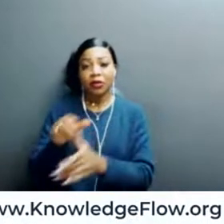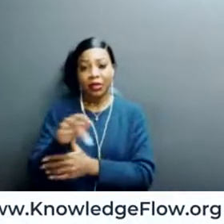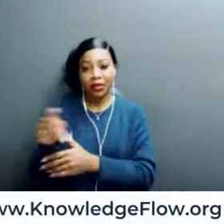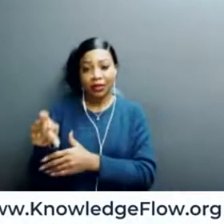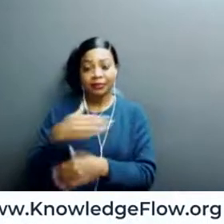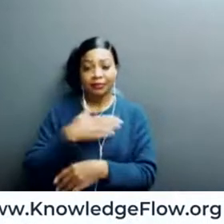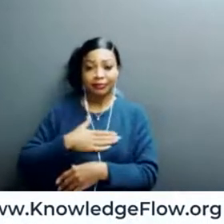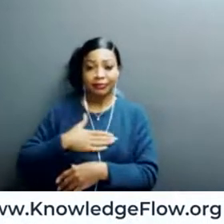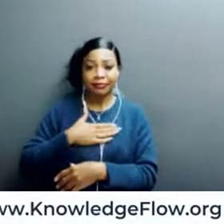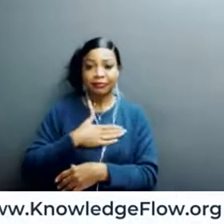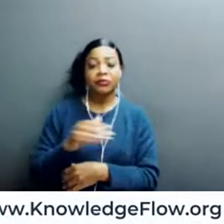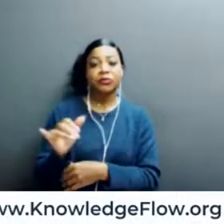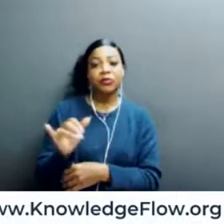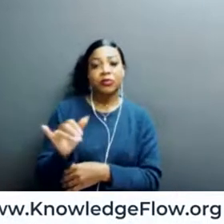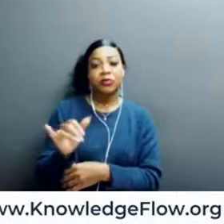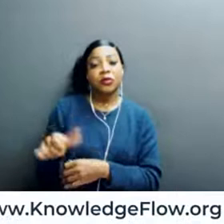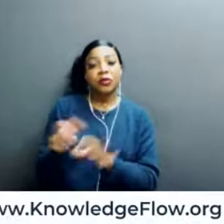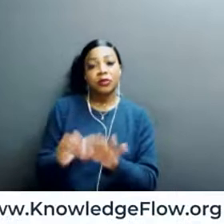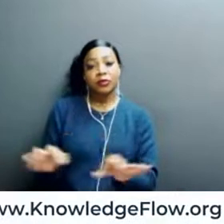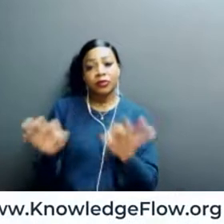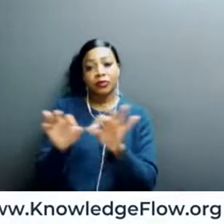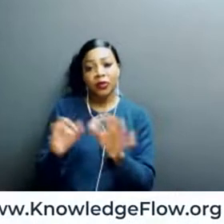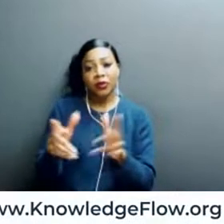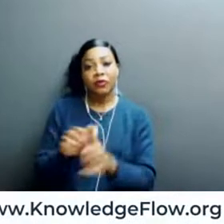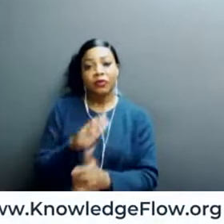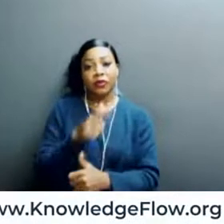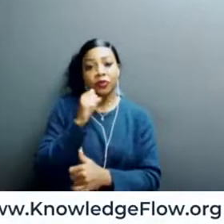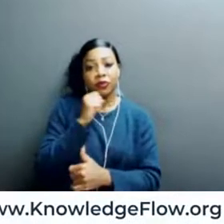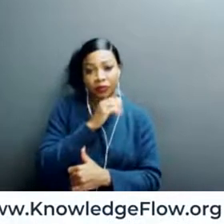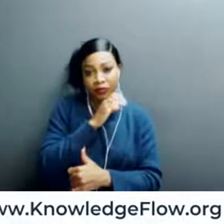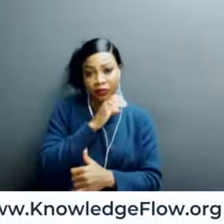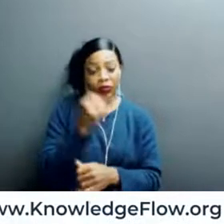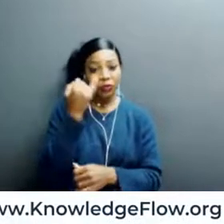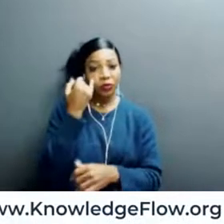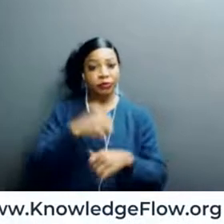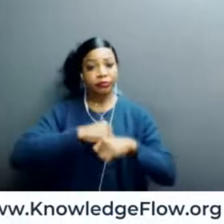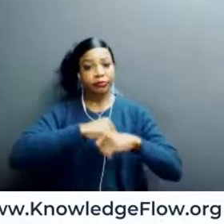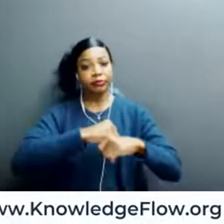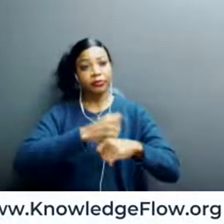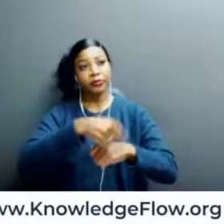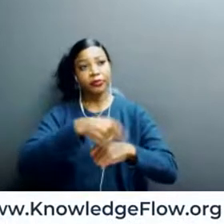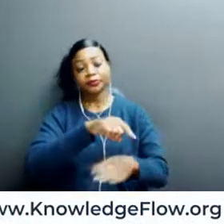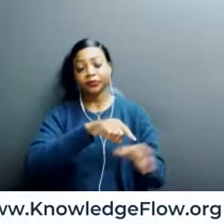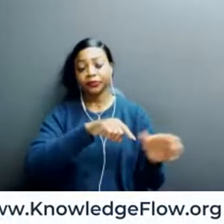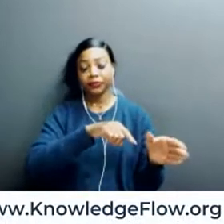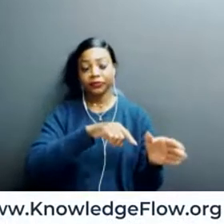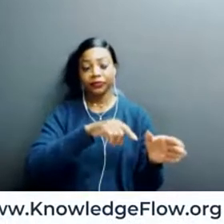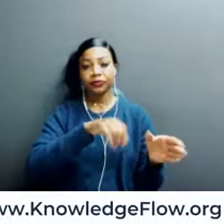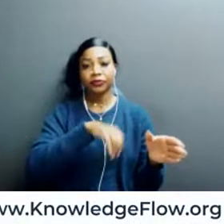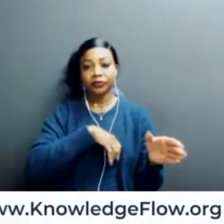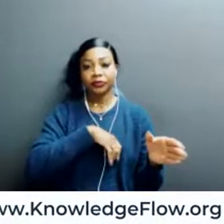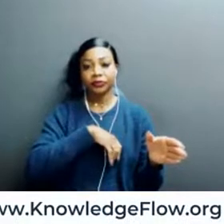And really, really important for older persons, especially when they're protecting their, you know, sensitive